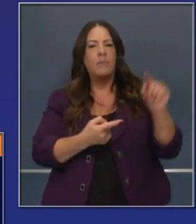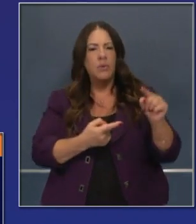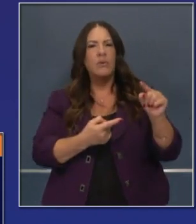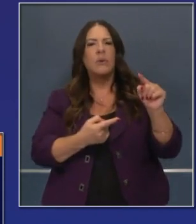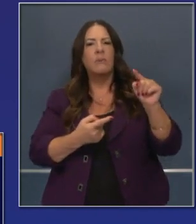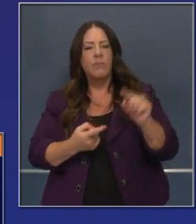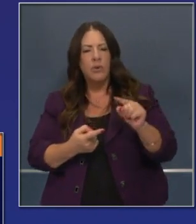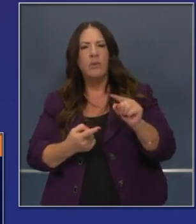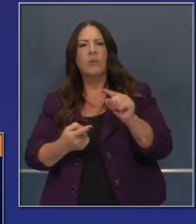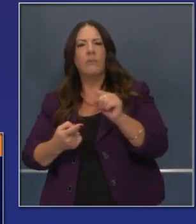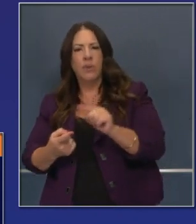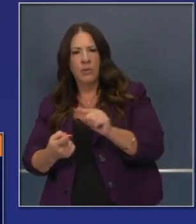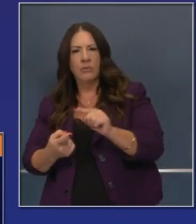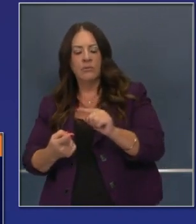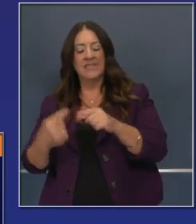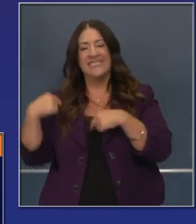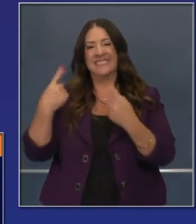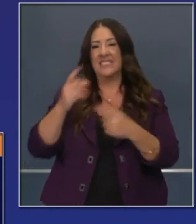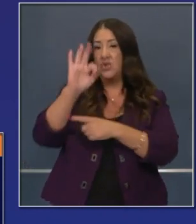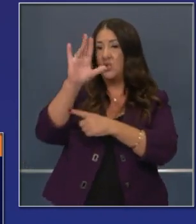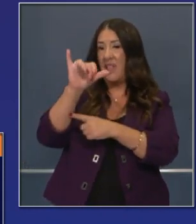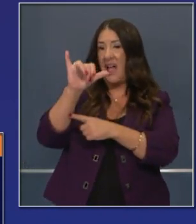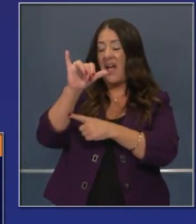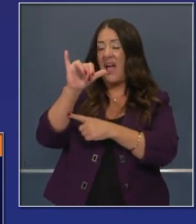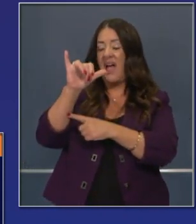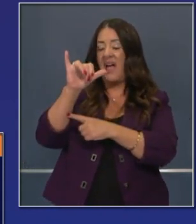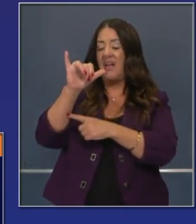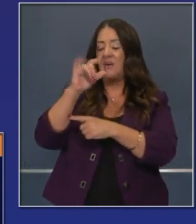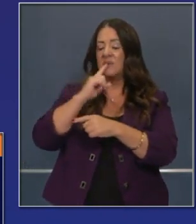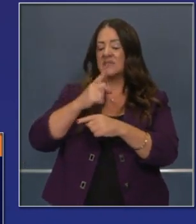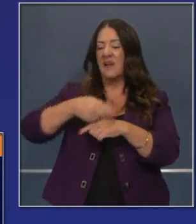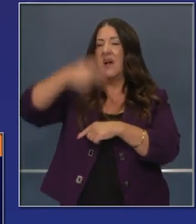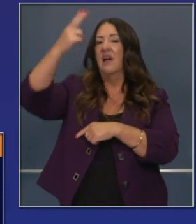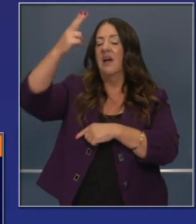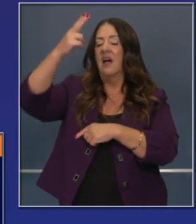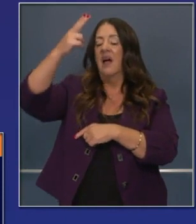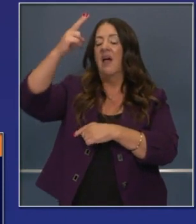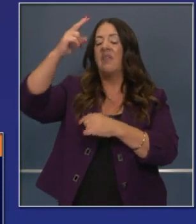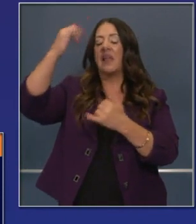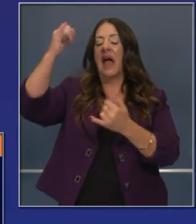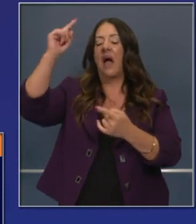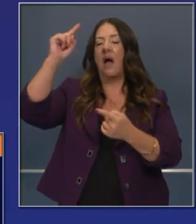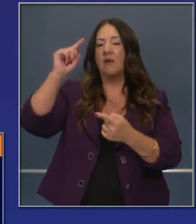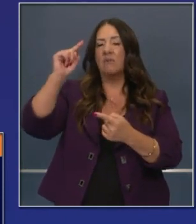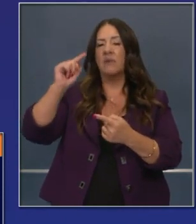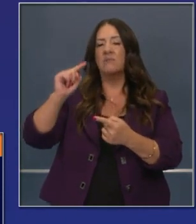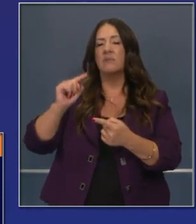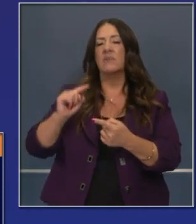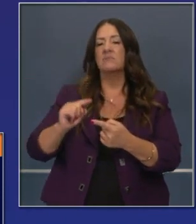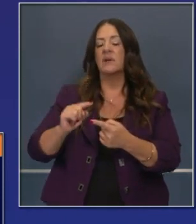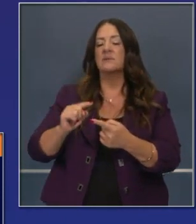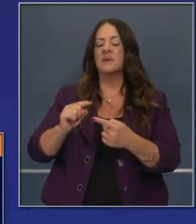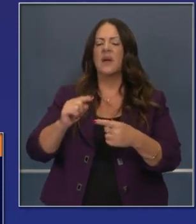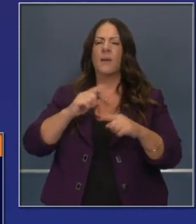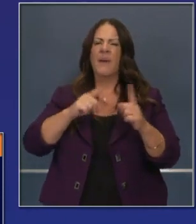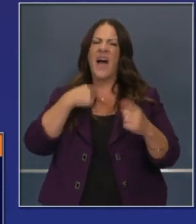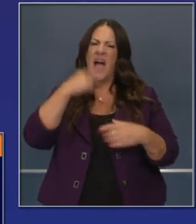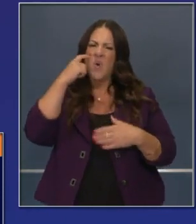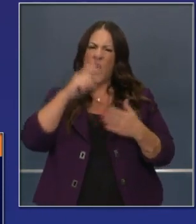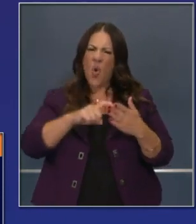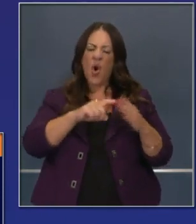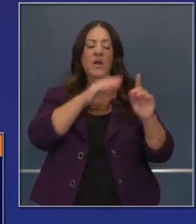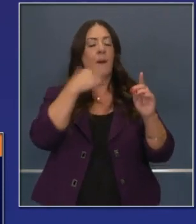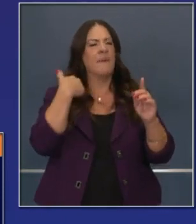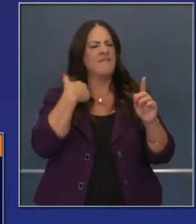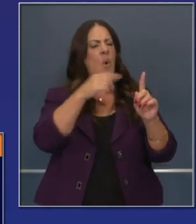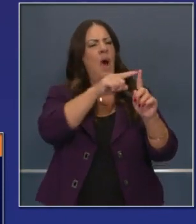since our peak mid-July. We are seeing early signs that those decreases are beginning to slow down. They're